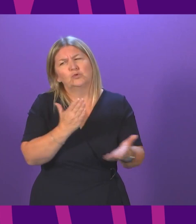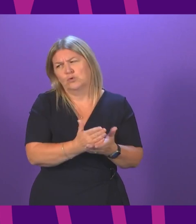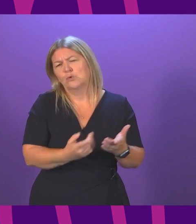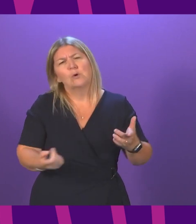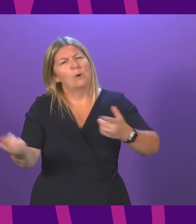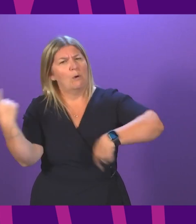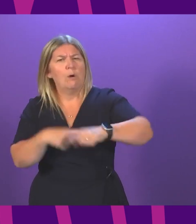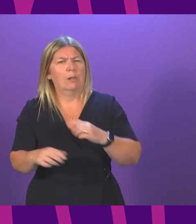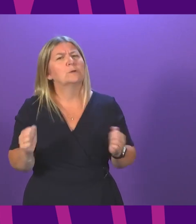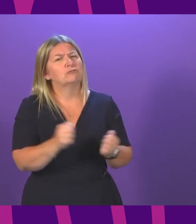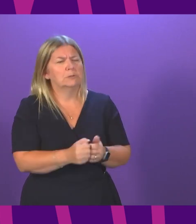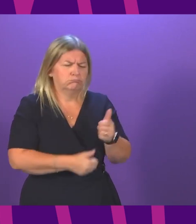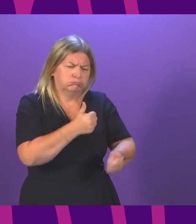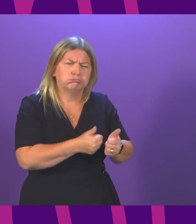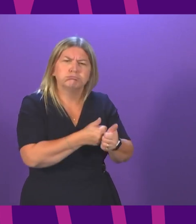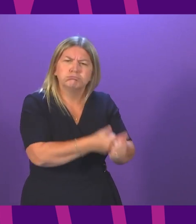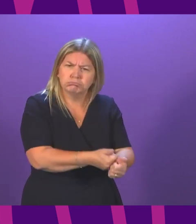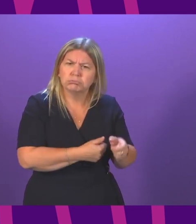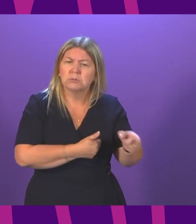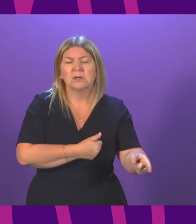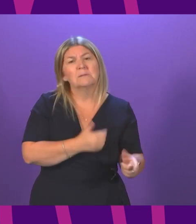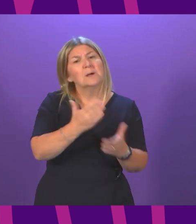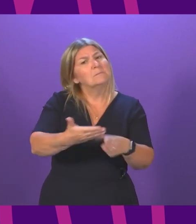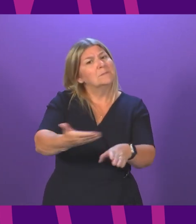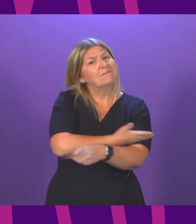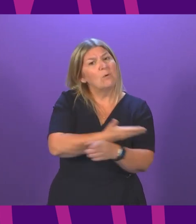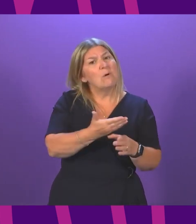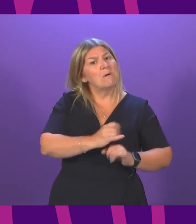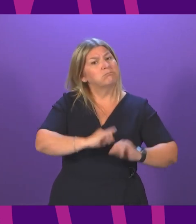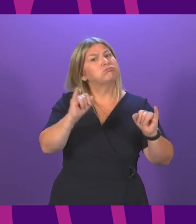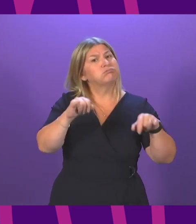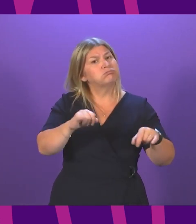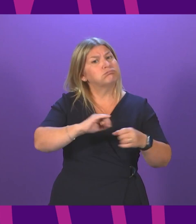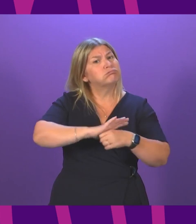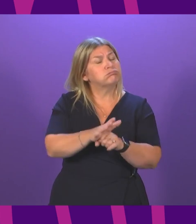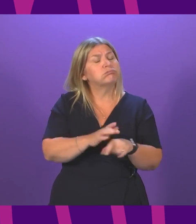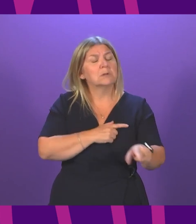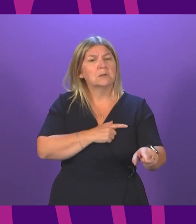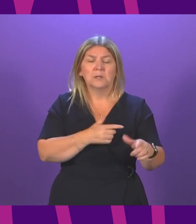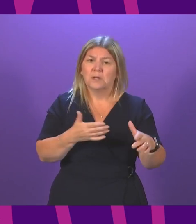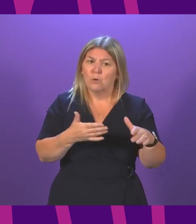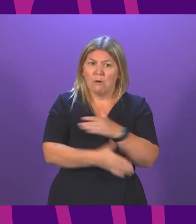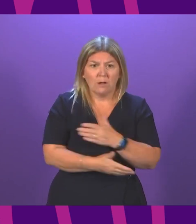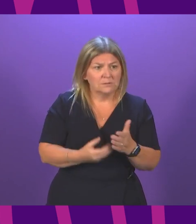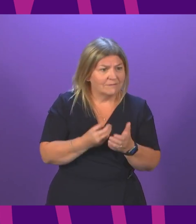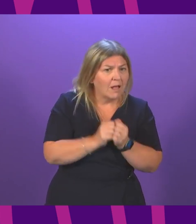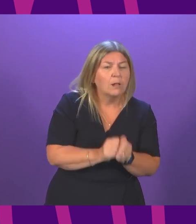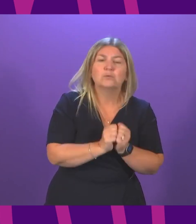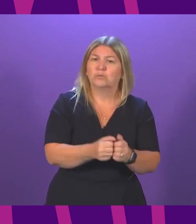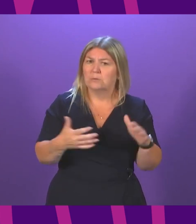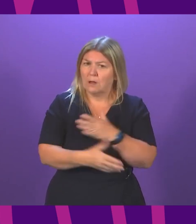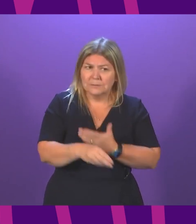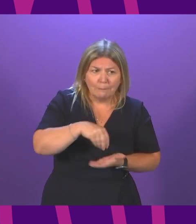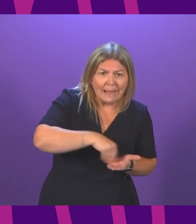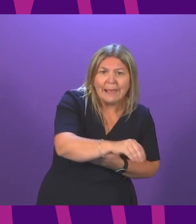But even before this pandemic, they were undervalued, under-resourced and overworked. This week, we have seen the number of people on